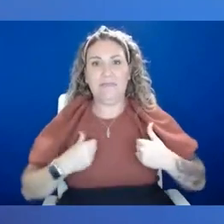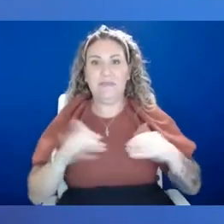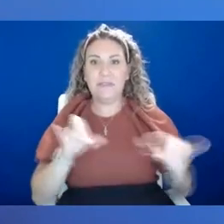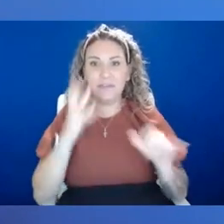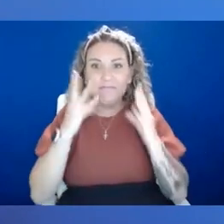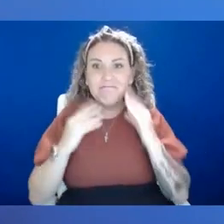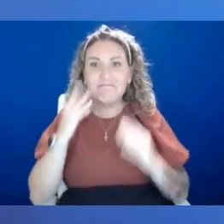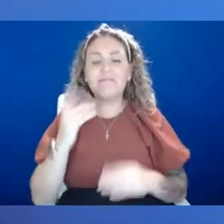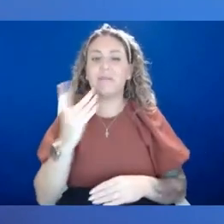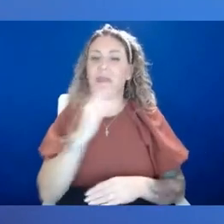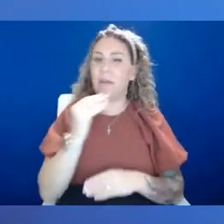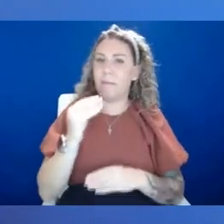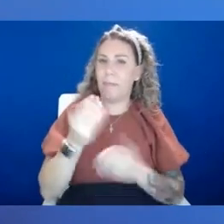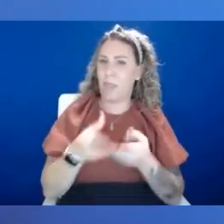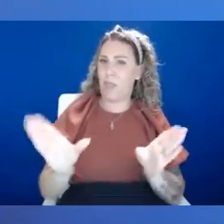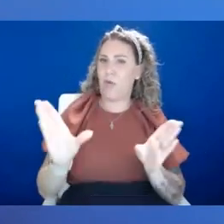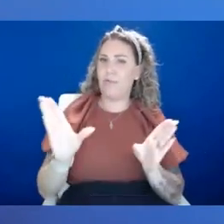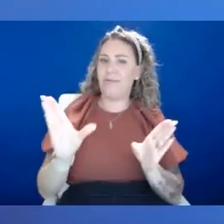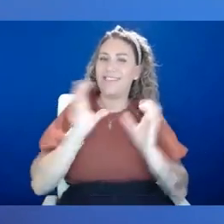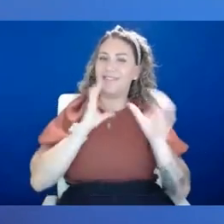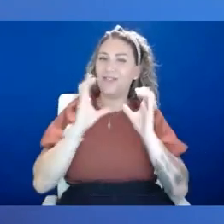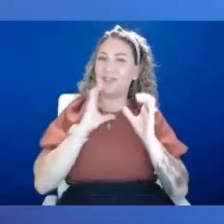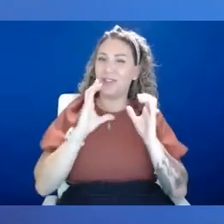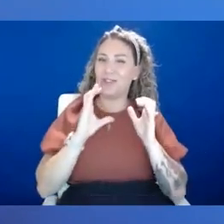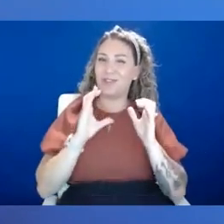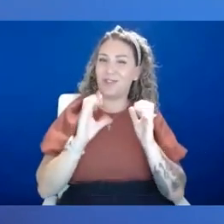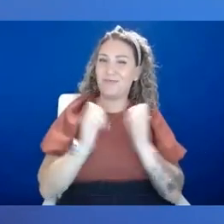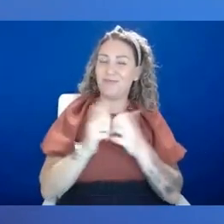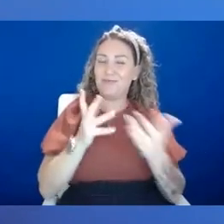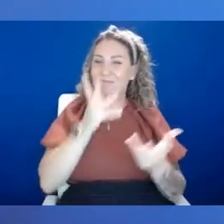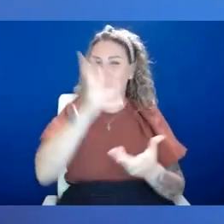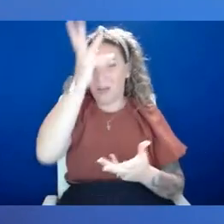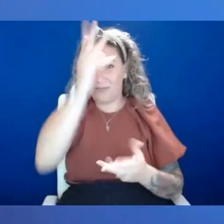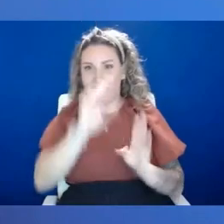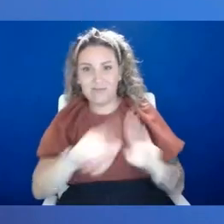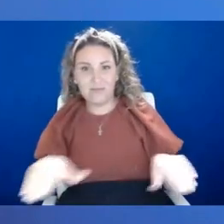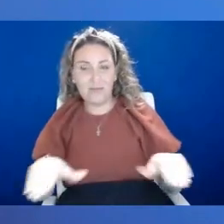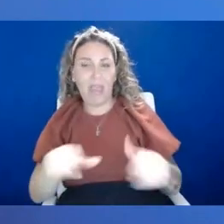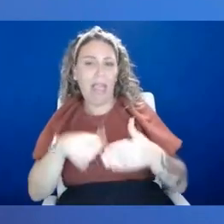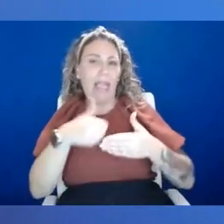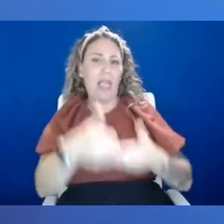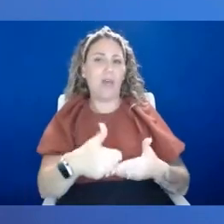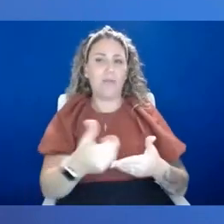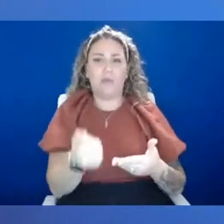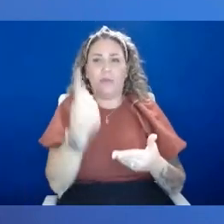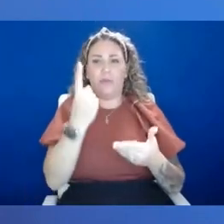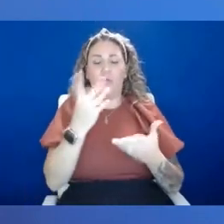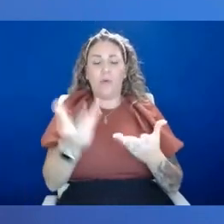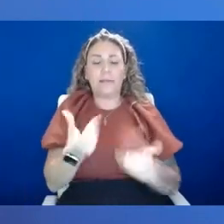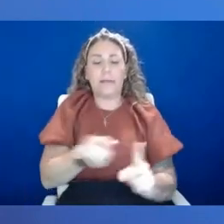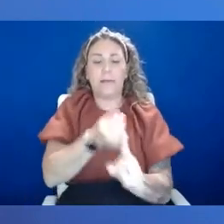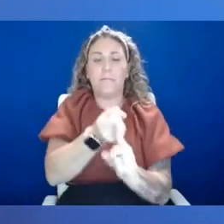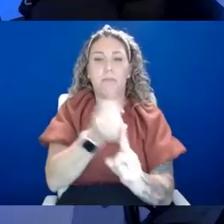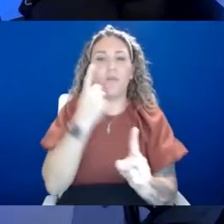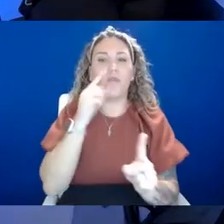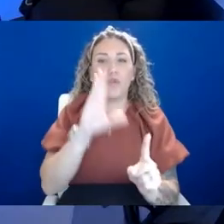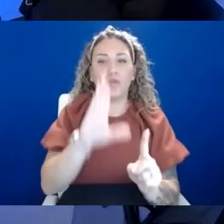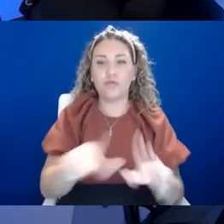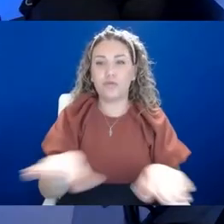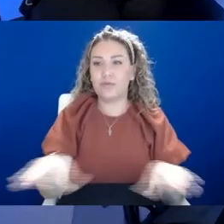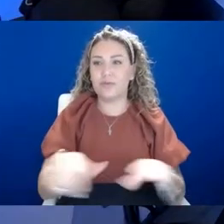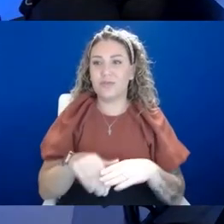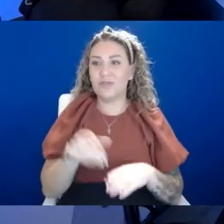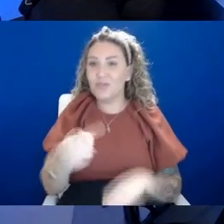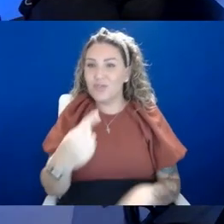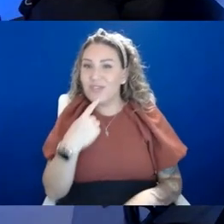these open conversations like we've discussed, um, really will help you cue in to, to what the impact that that may have on your child. So you're saying not